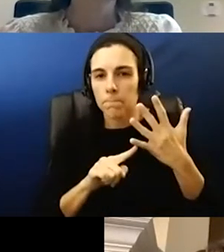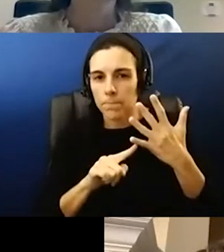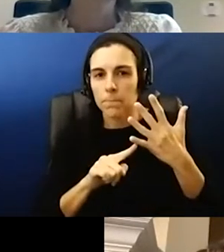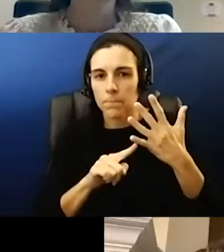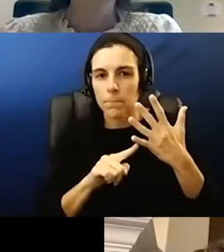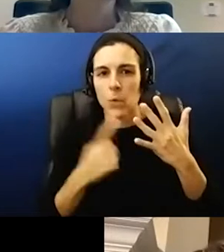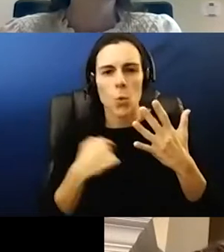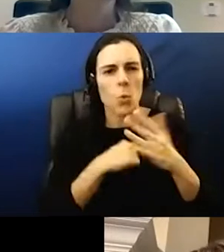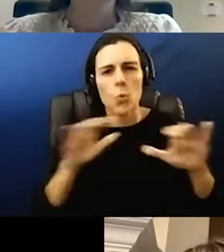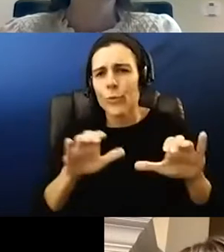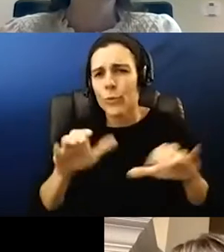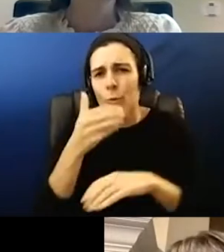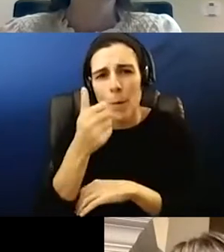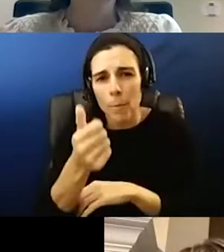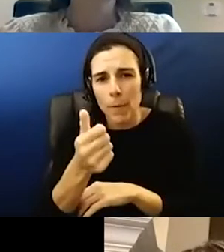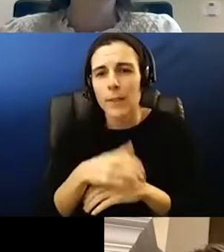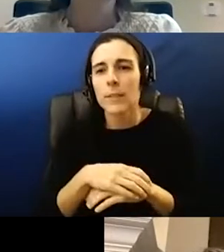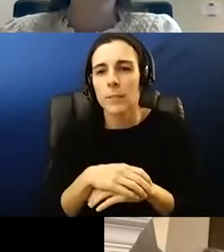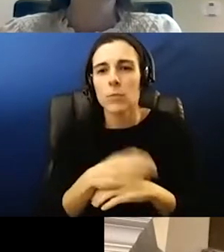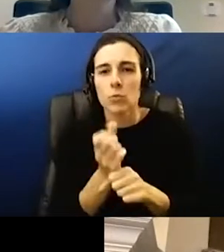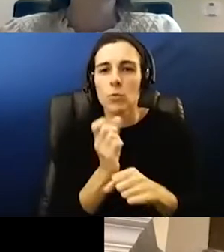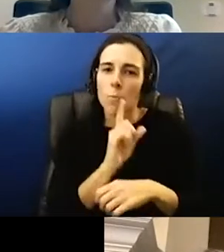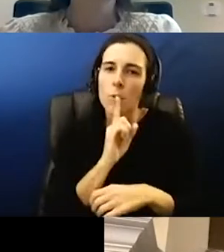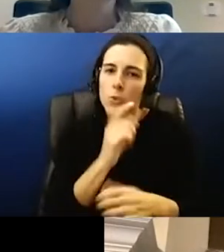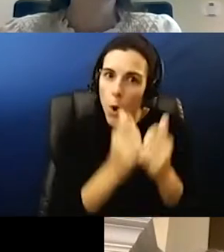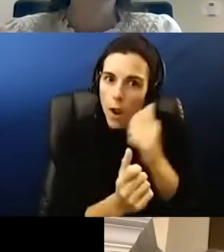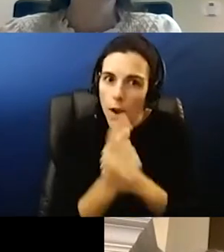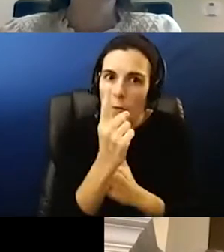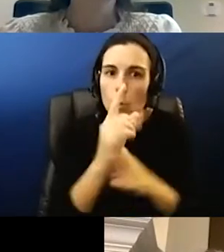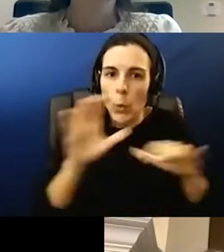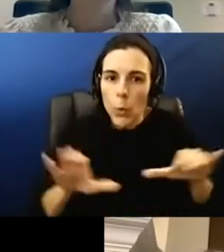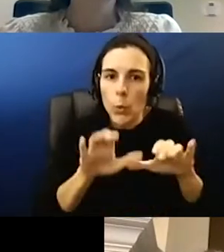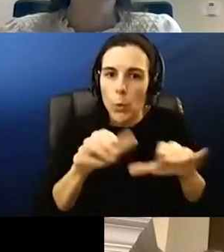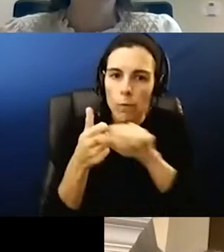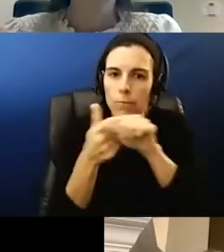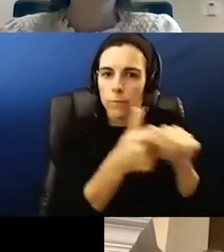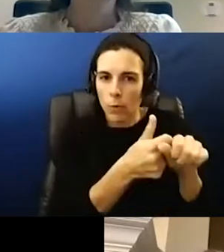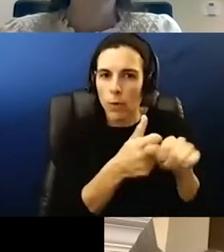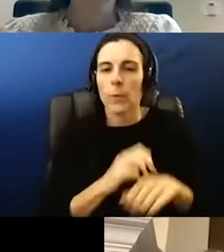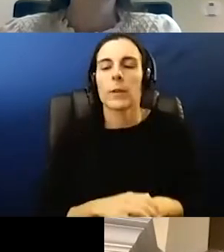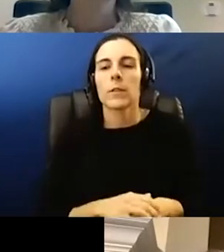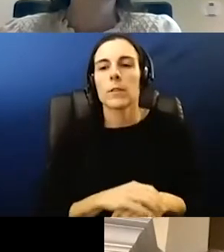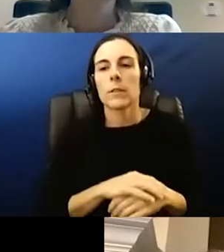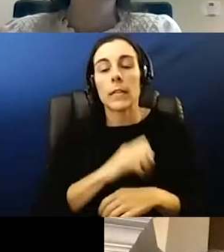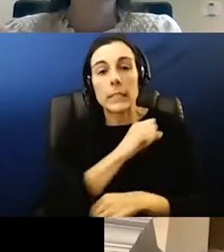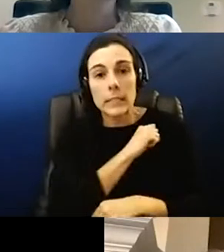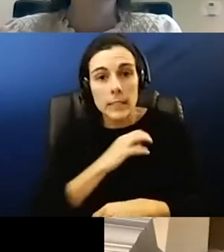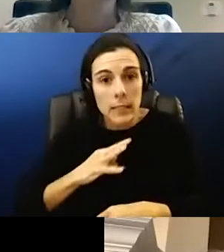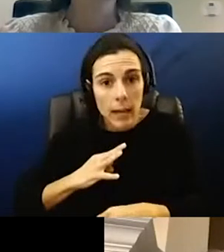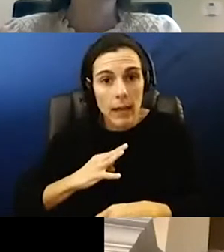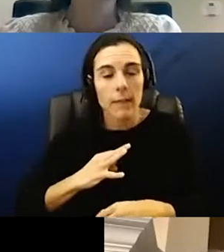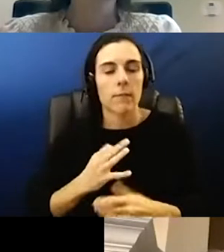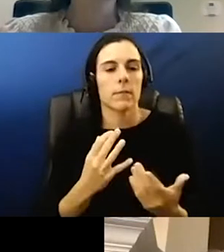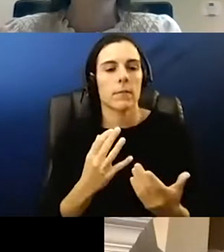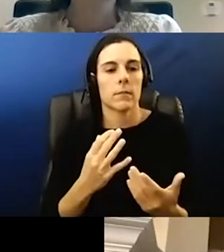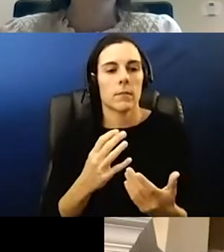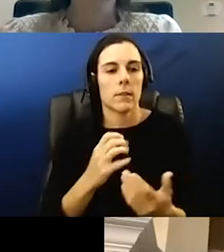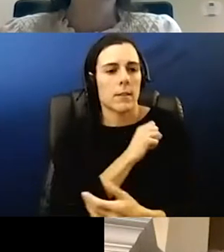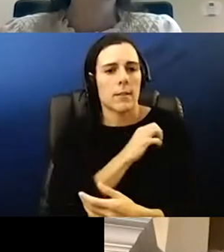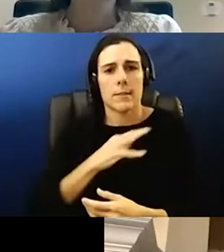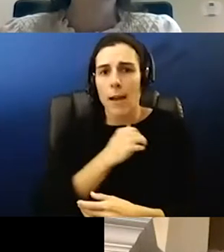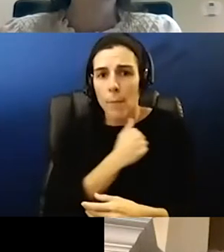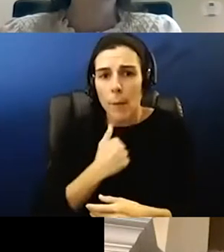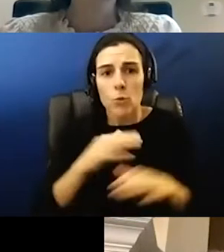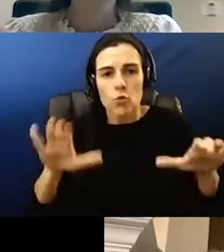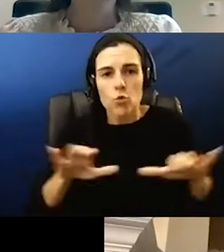do our very, very best to ensure that everyone is doing. All staff members and all staff members are doing it with their